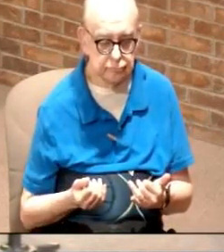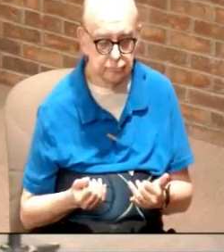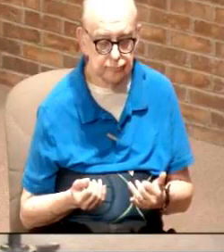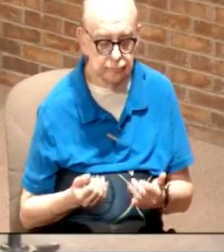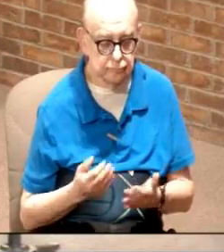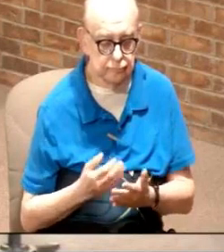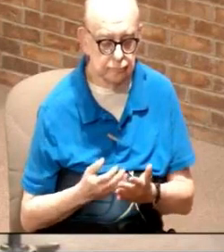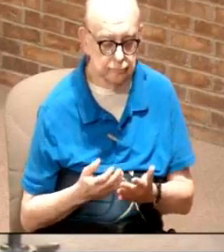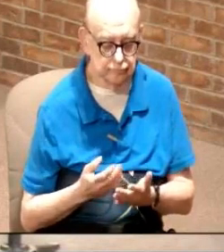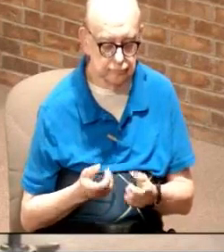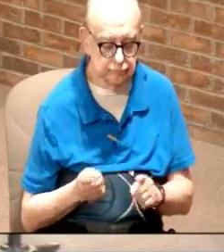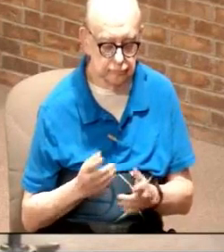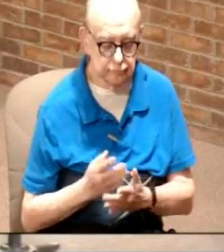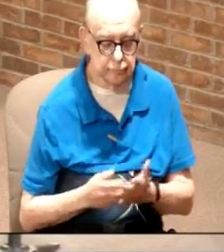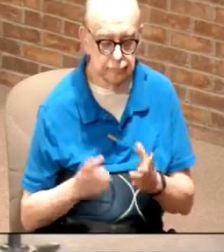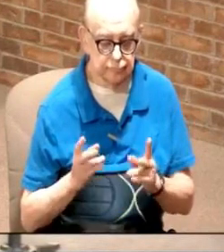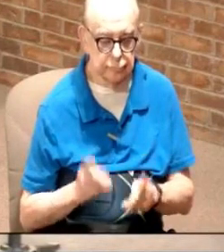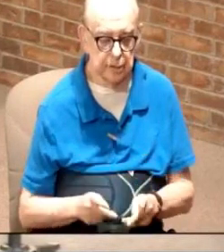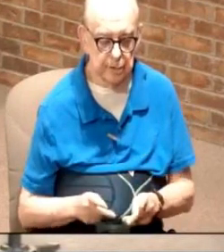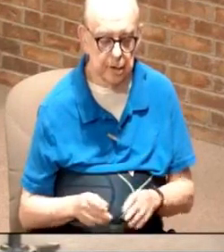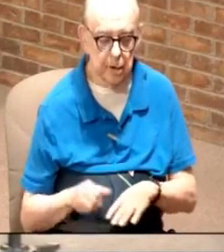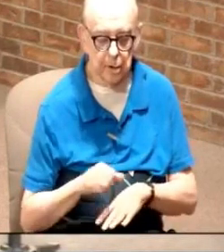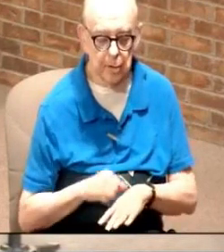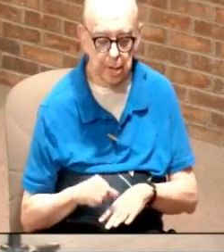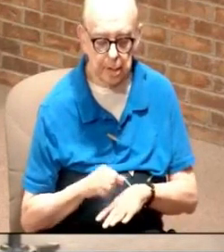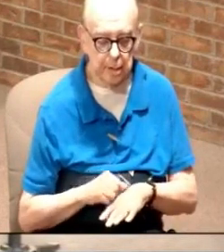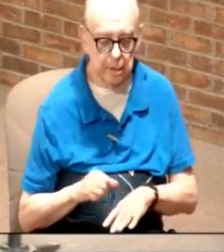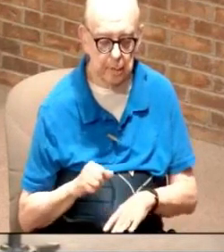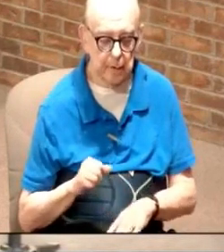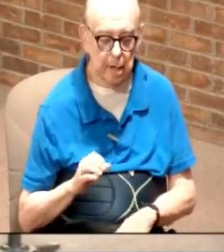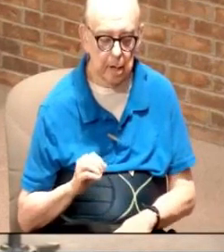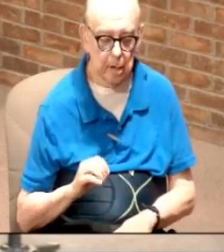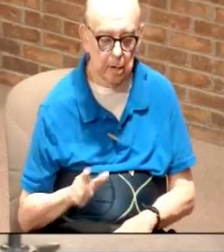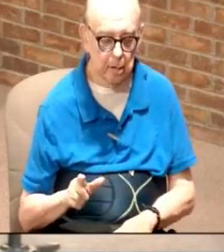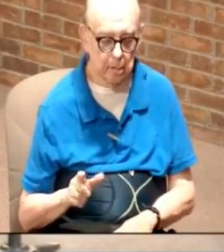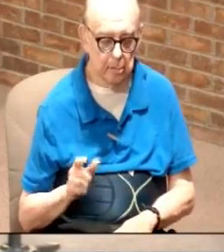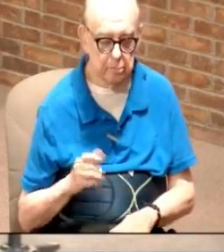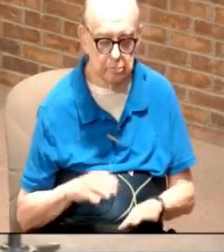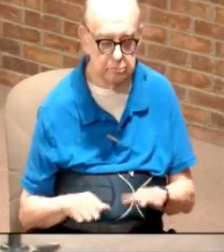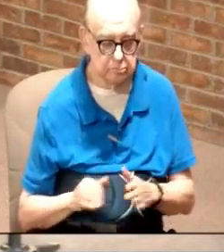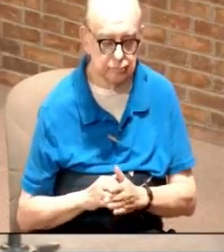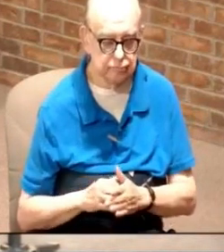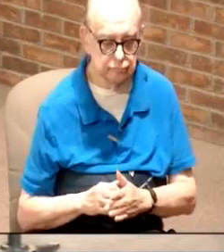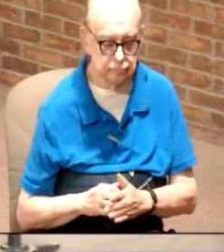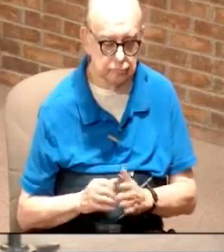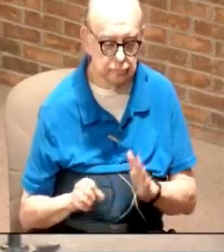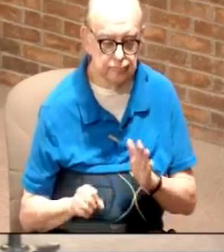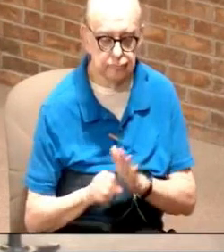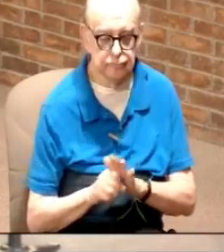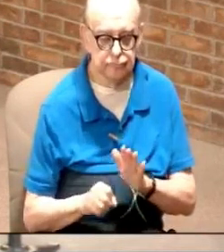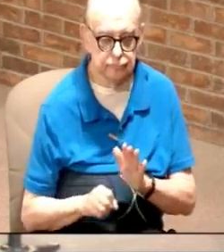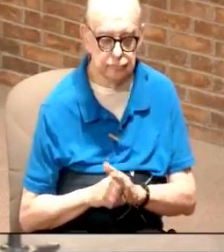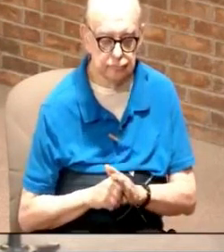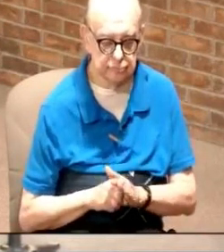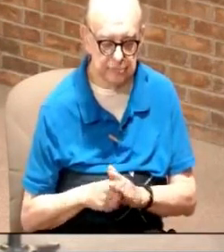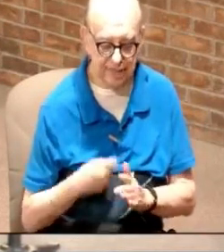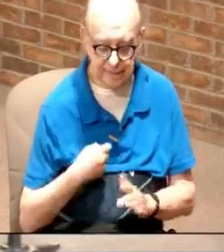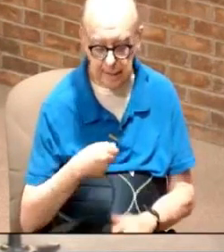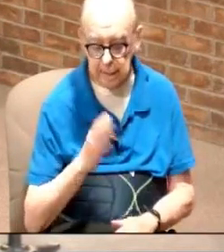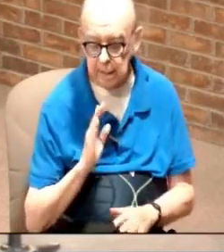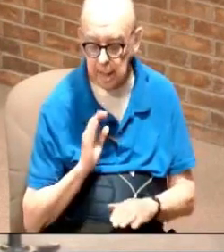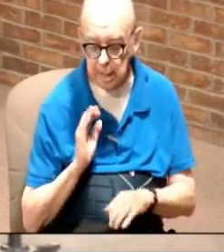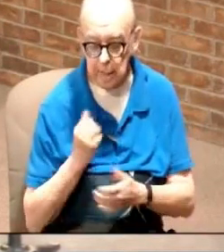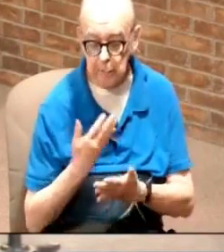when someone is anointed by oil okay and when we do this it's like a symbol of saying that God approves